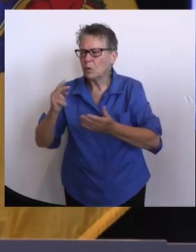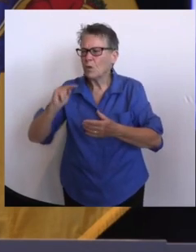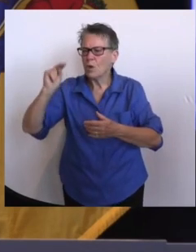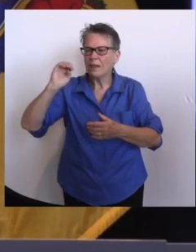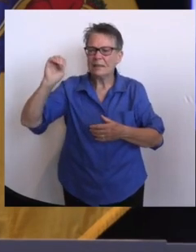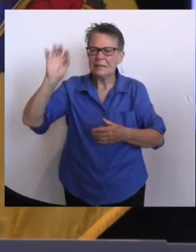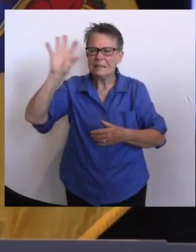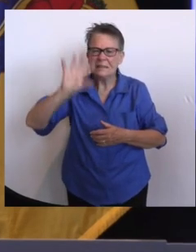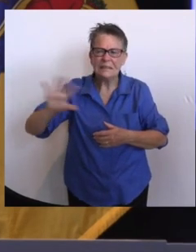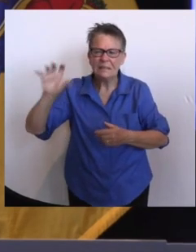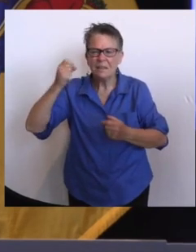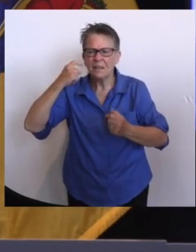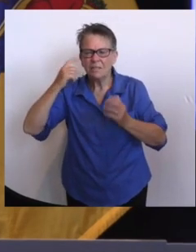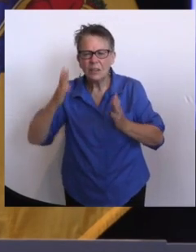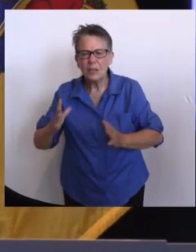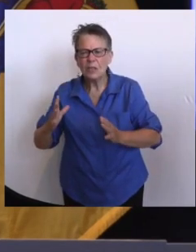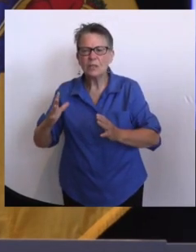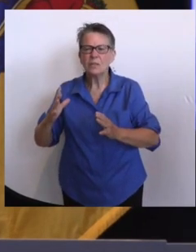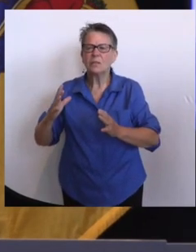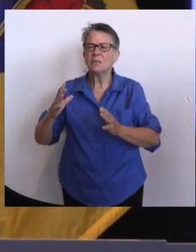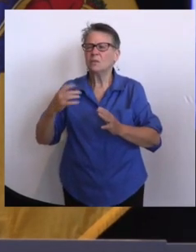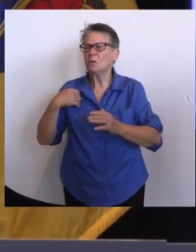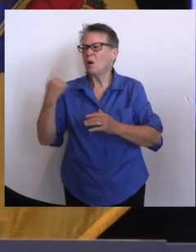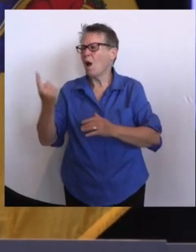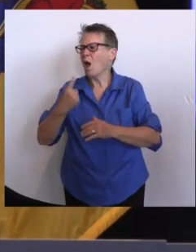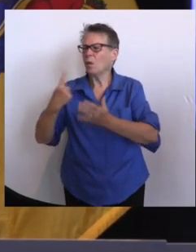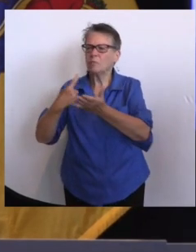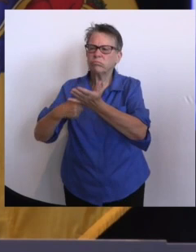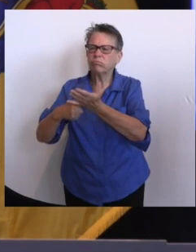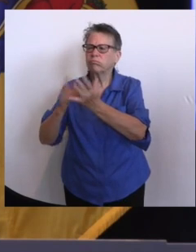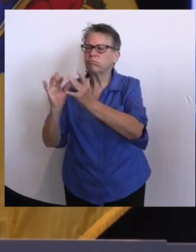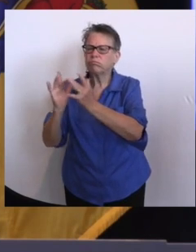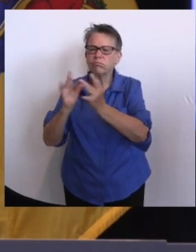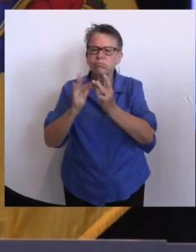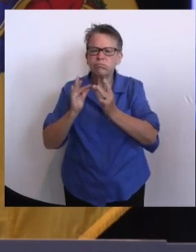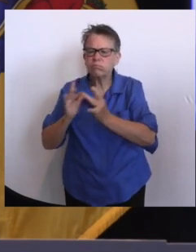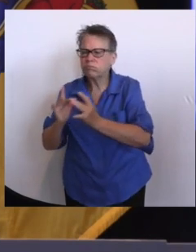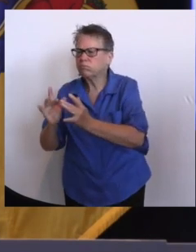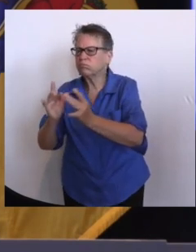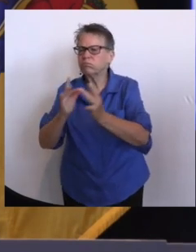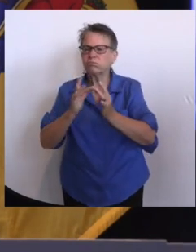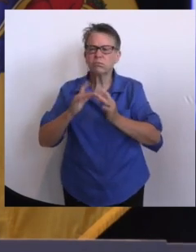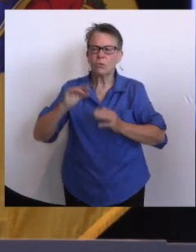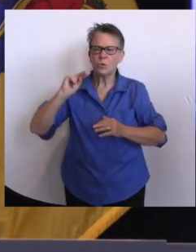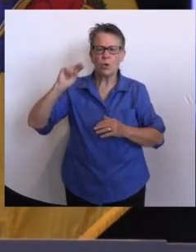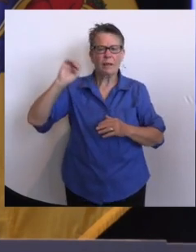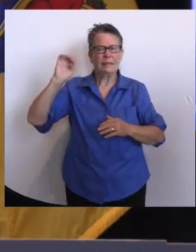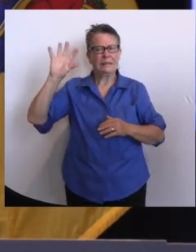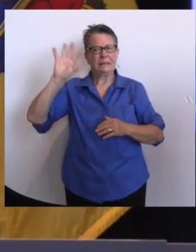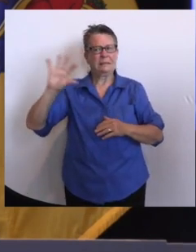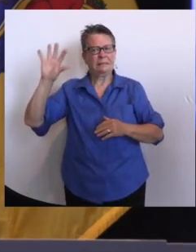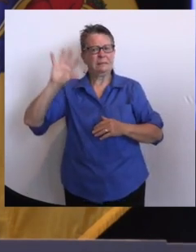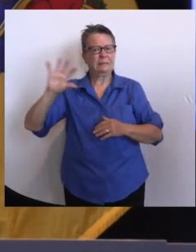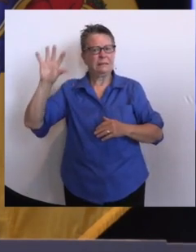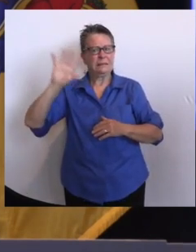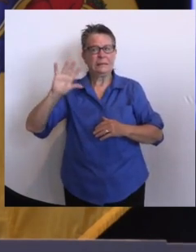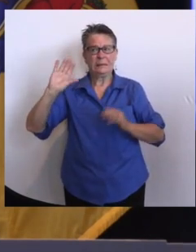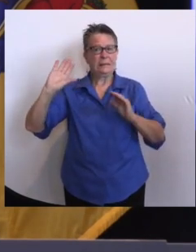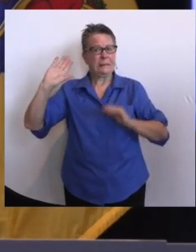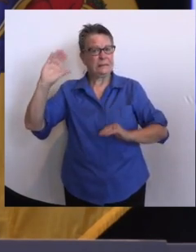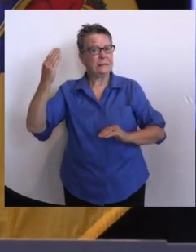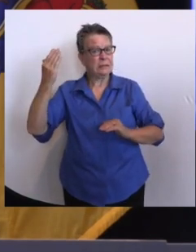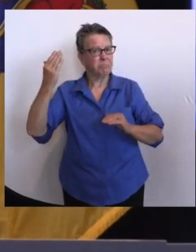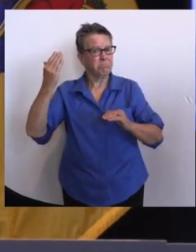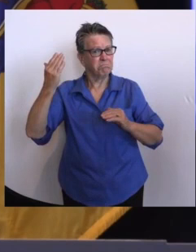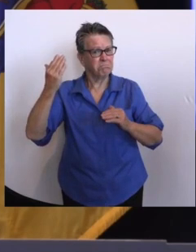Pennsylvania last week. So I think the Northeast, Judy, you tell me if you disagree, the Northeast feels to be as a largely as a